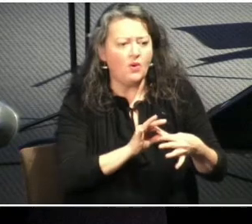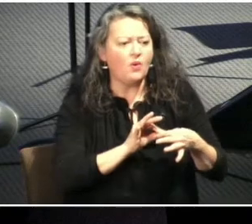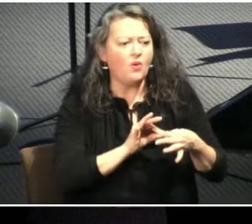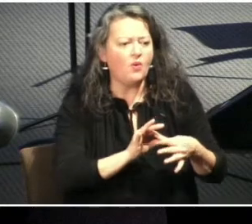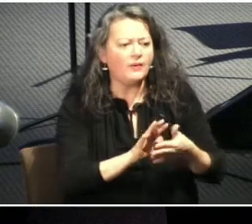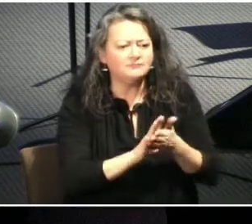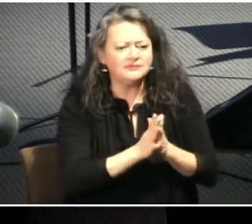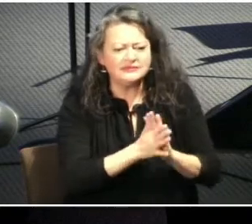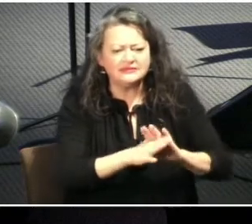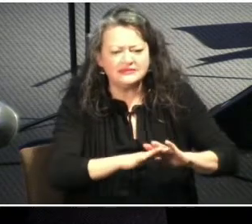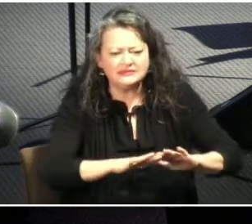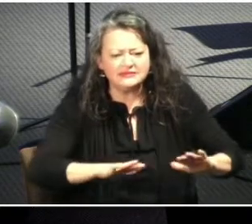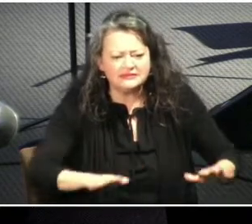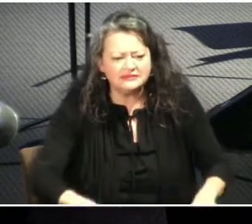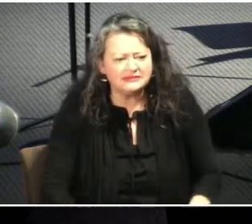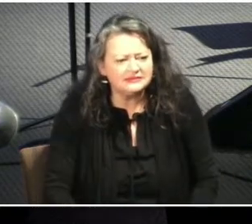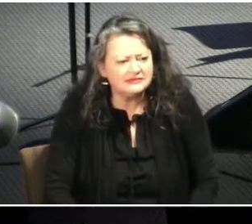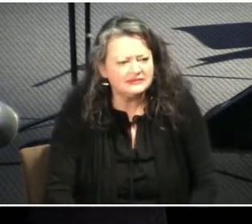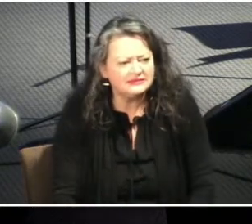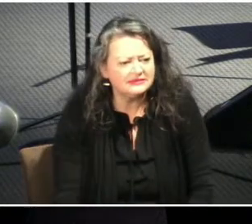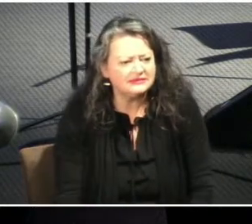a harmonious marriage.